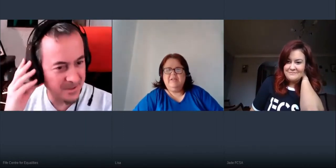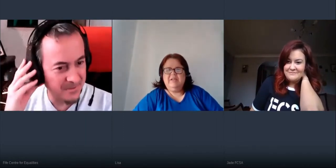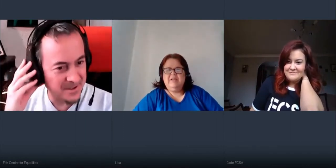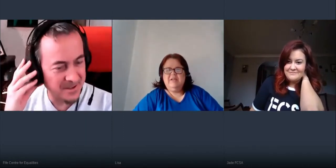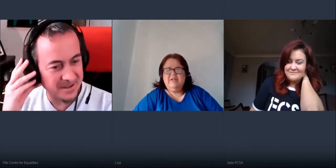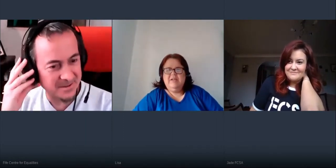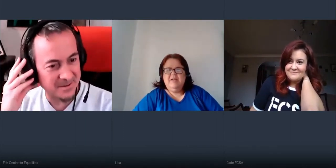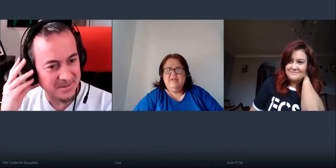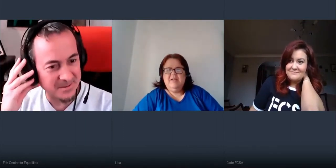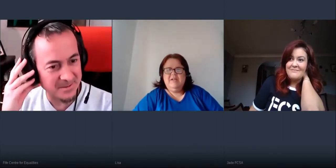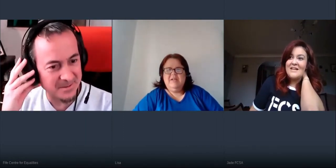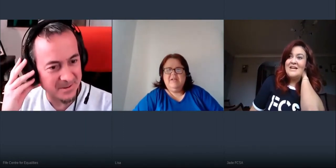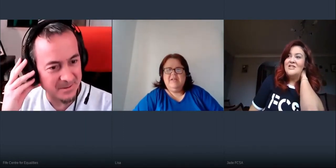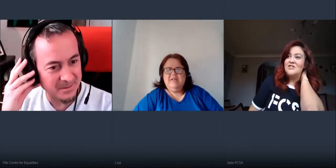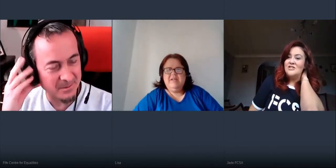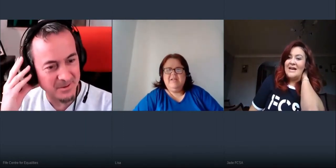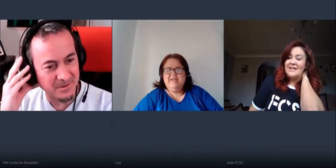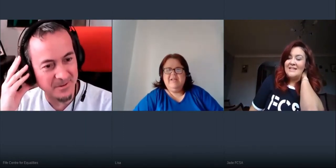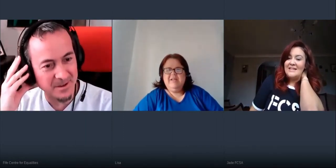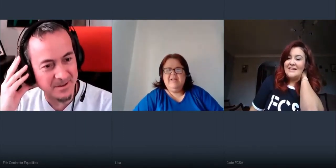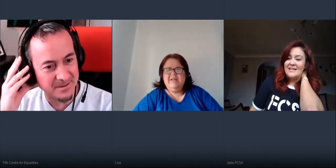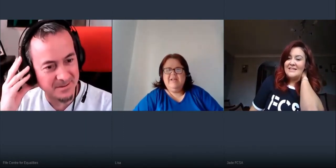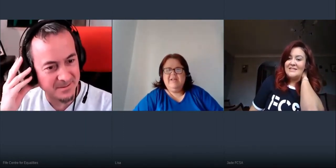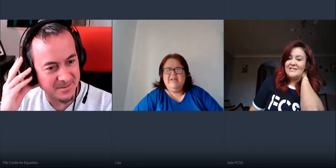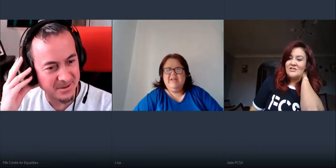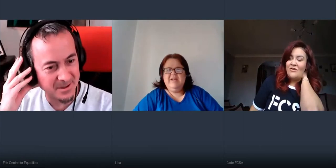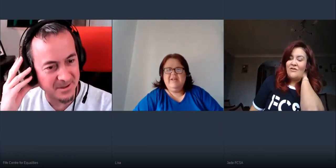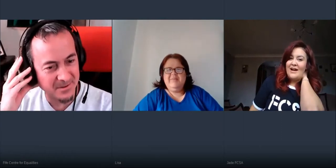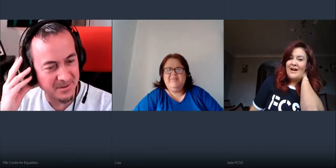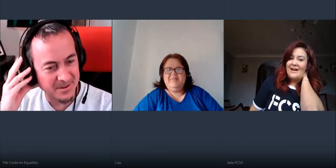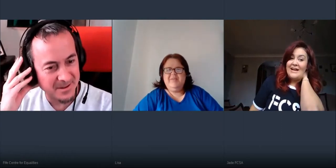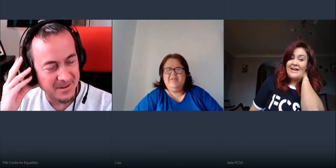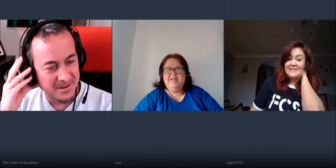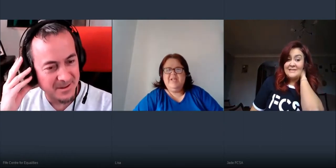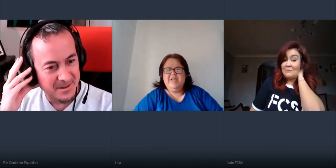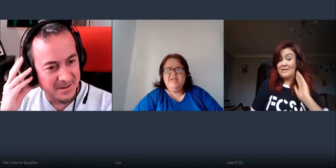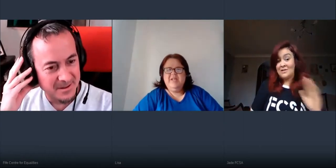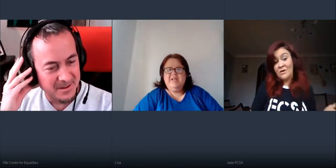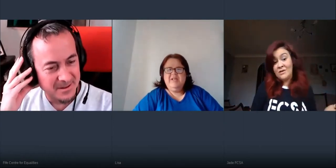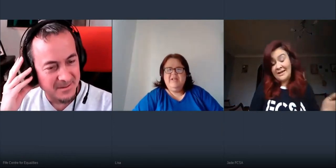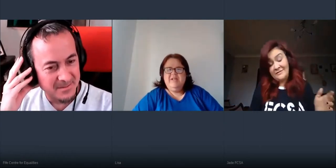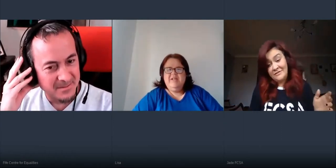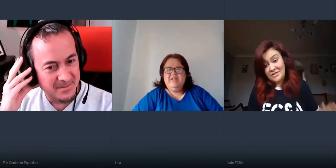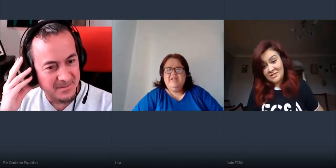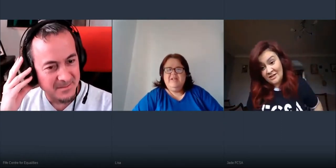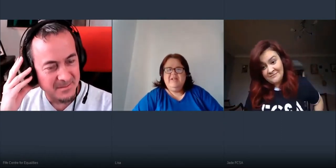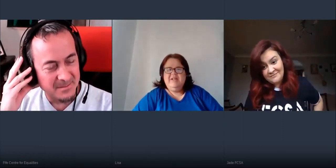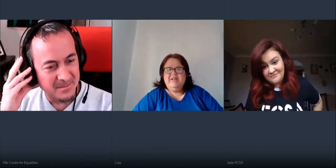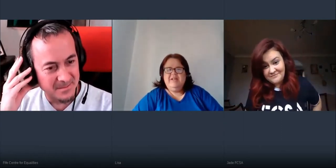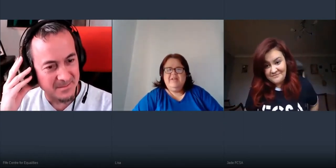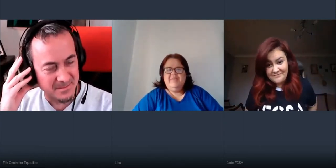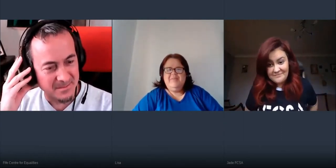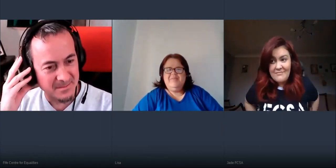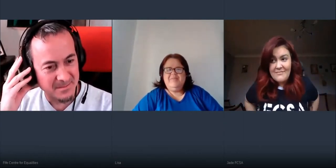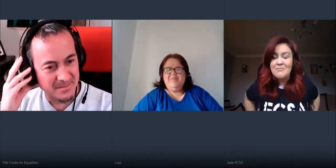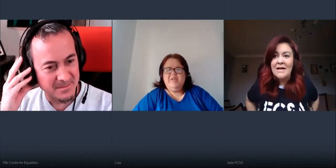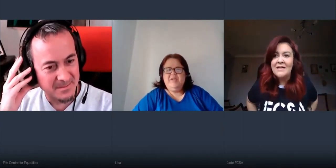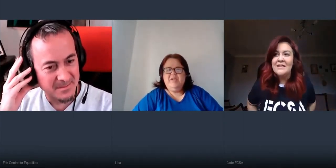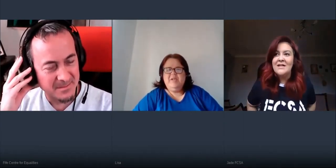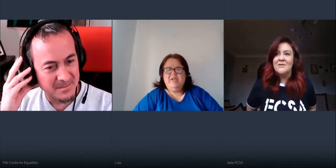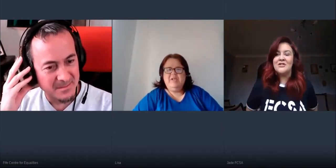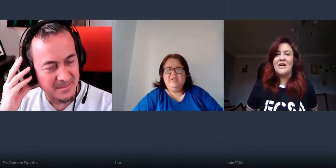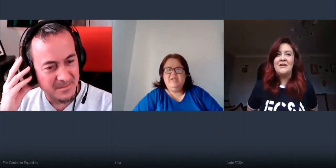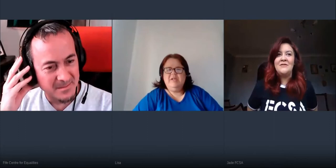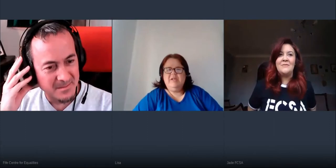be this year so what do you think it's gonna be well it's online for a start but